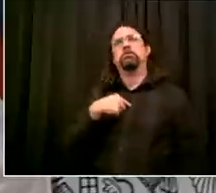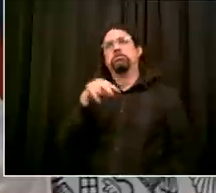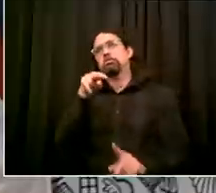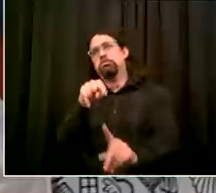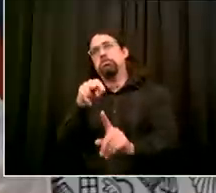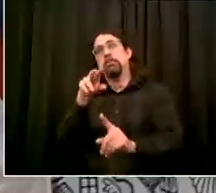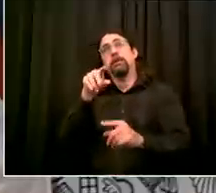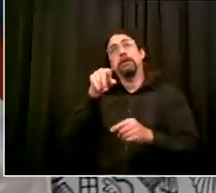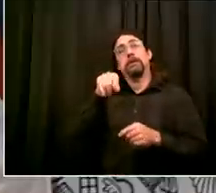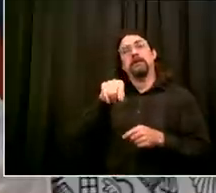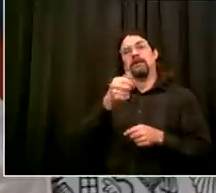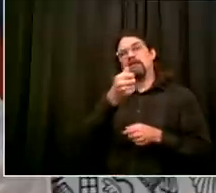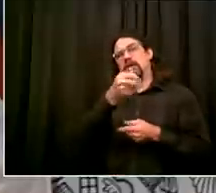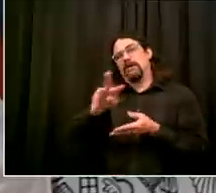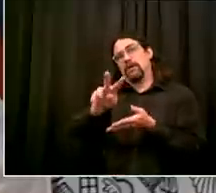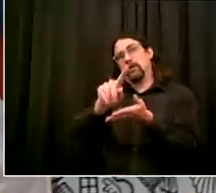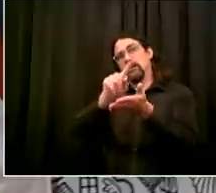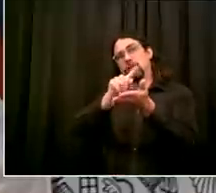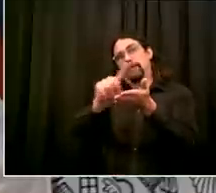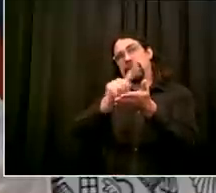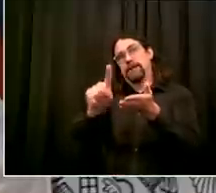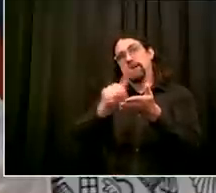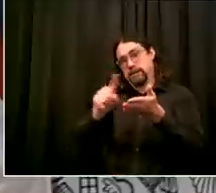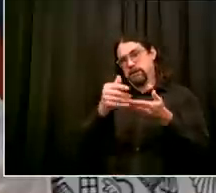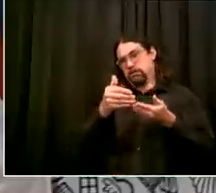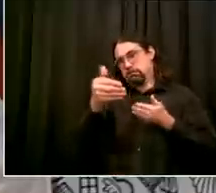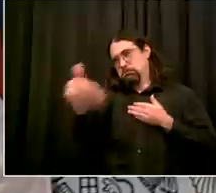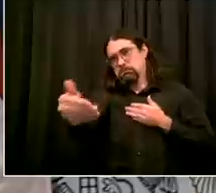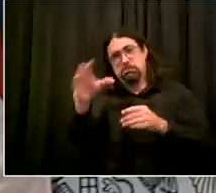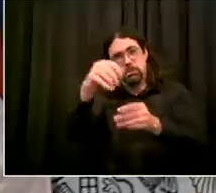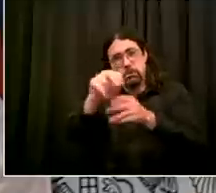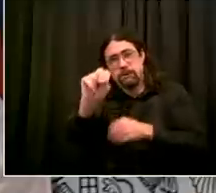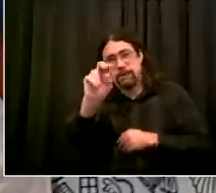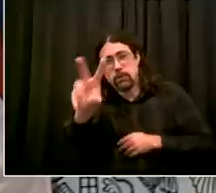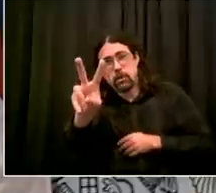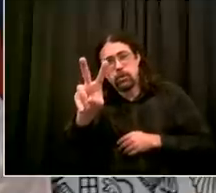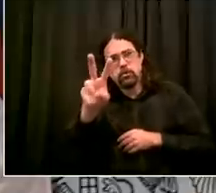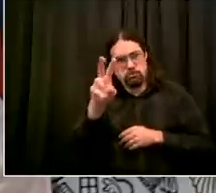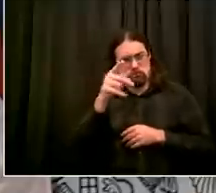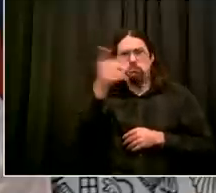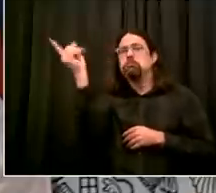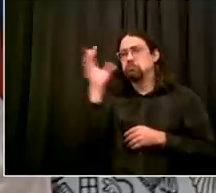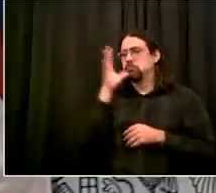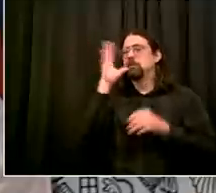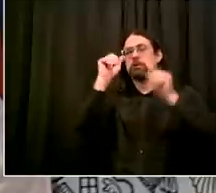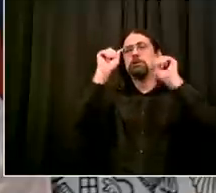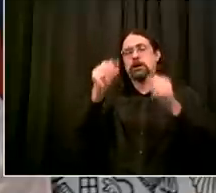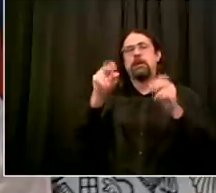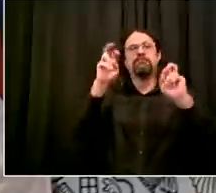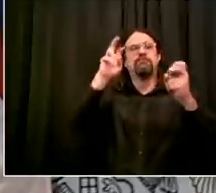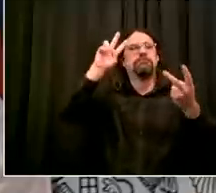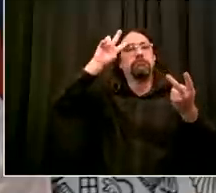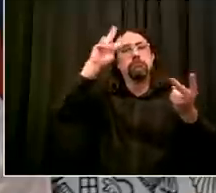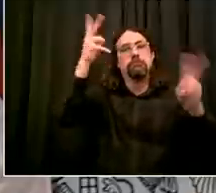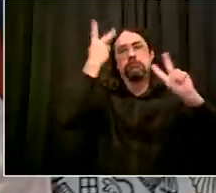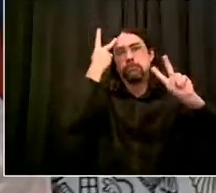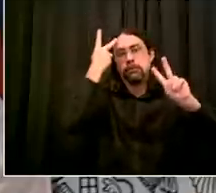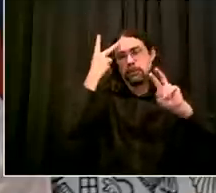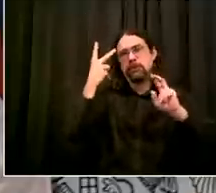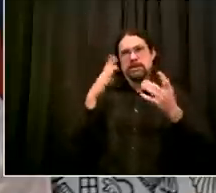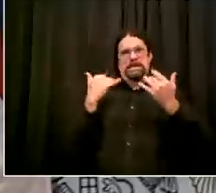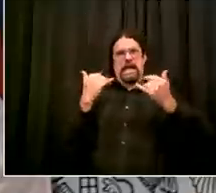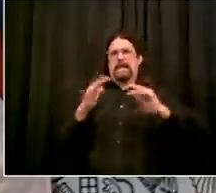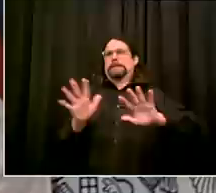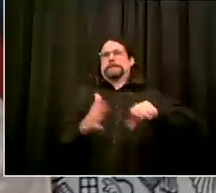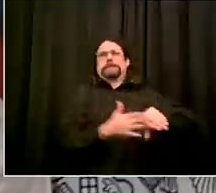like to get their kids back in and uh from what I saw yesterday we're off to a really strong start and I think parents will be encouraged